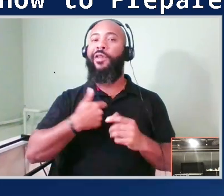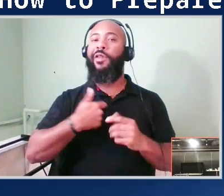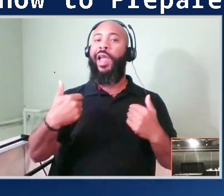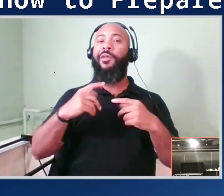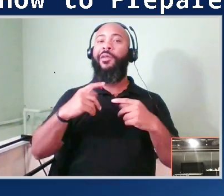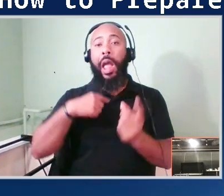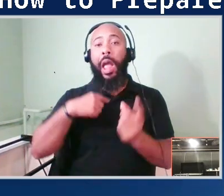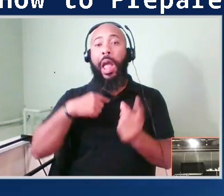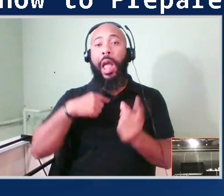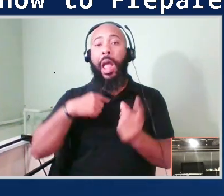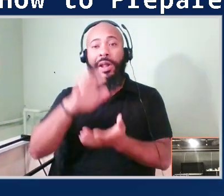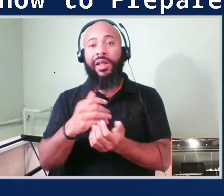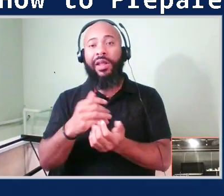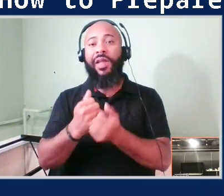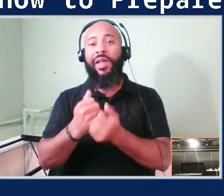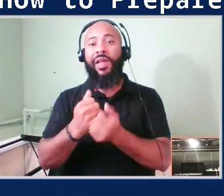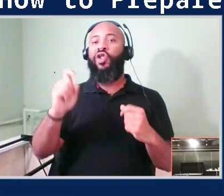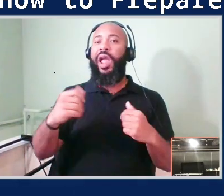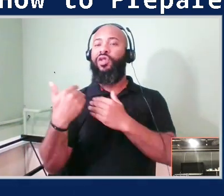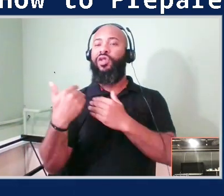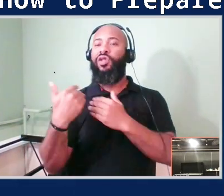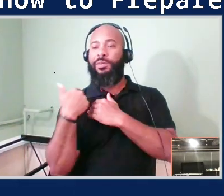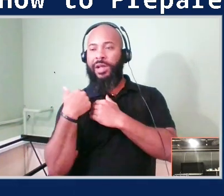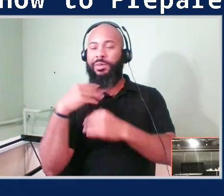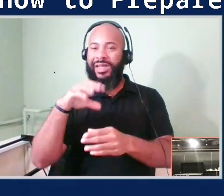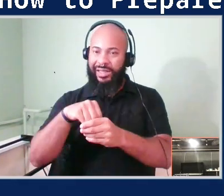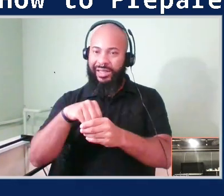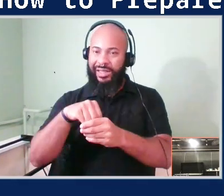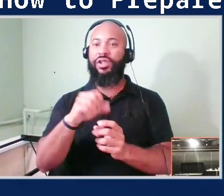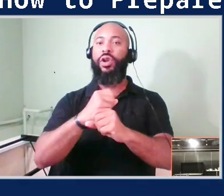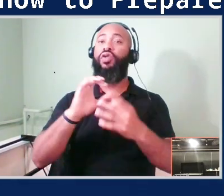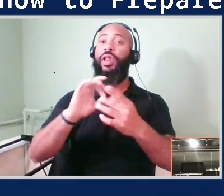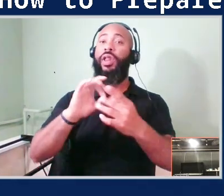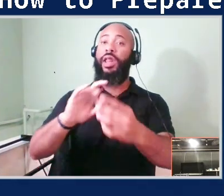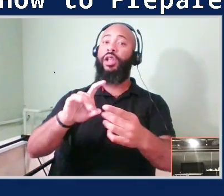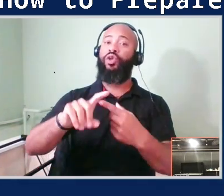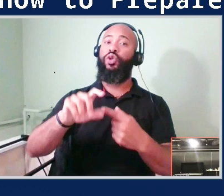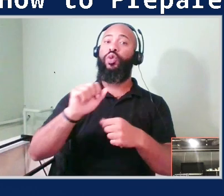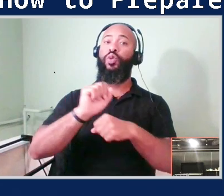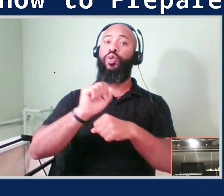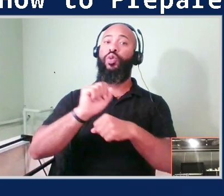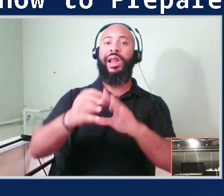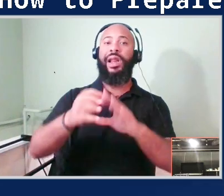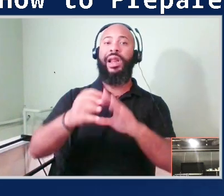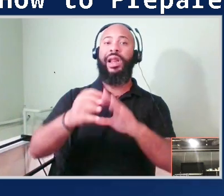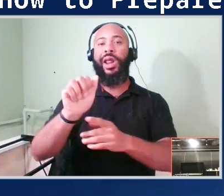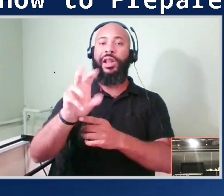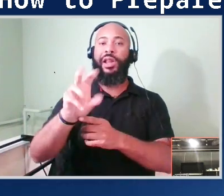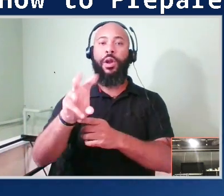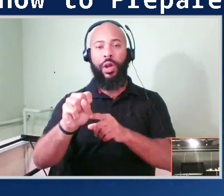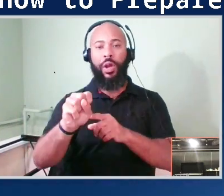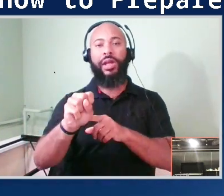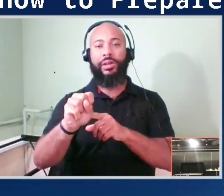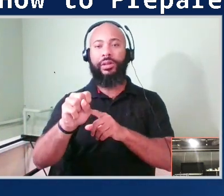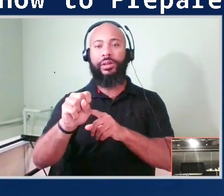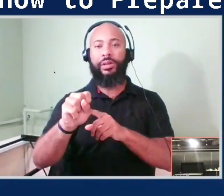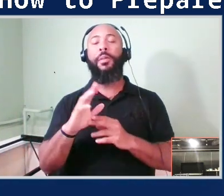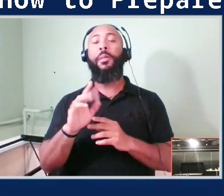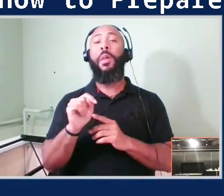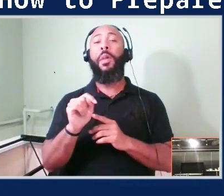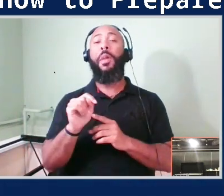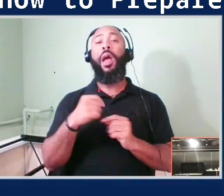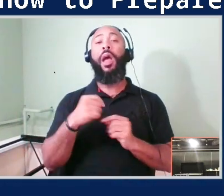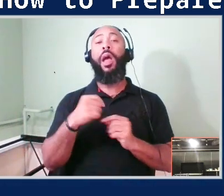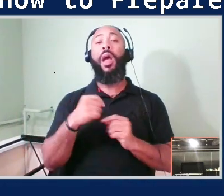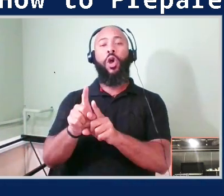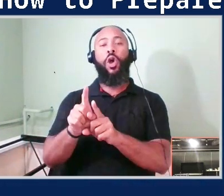comes to operating in AWS. But biases aside, I'm also a very, very awful test taker.